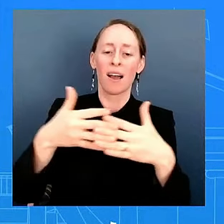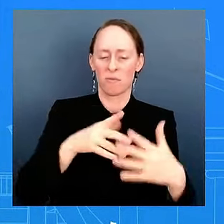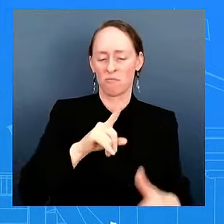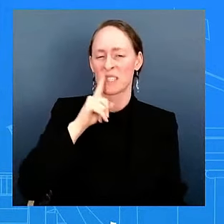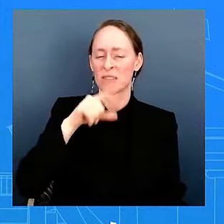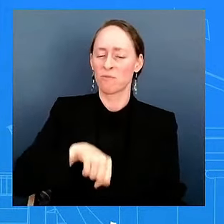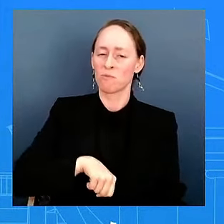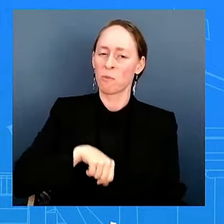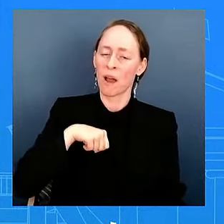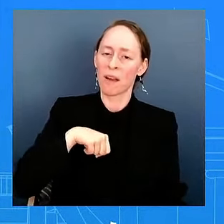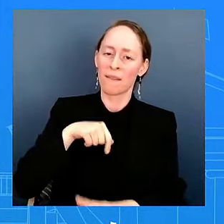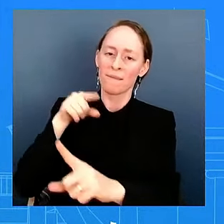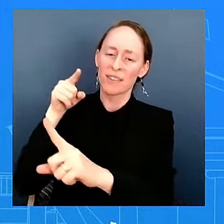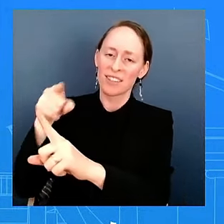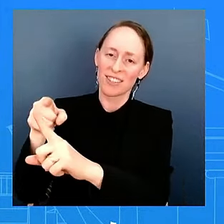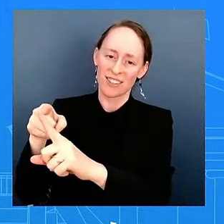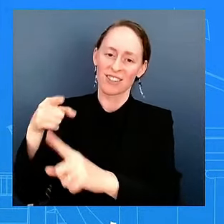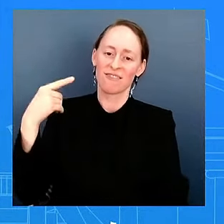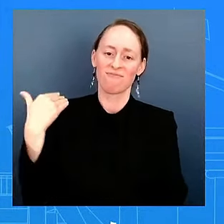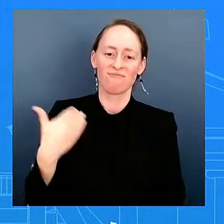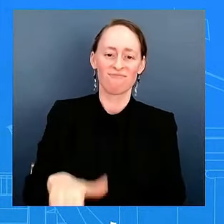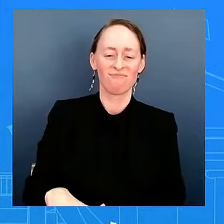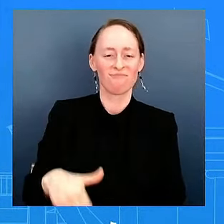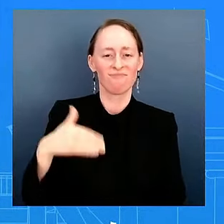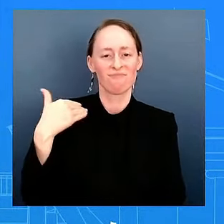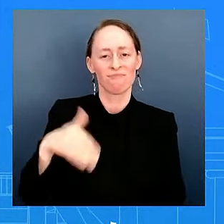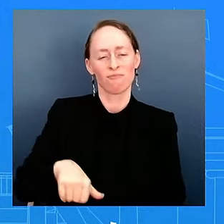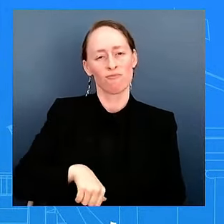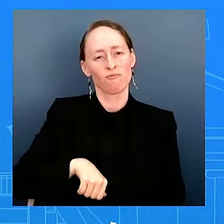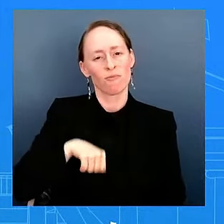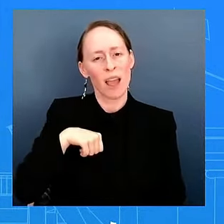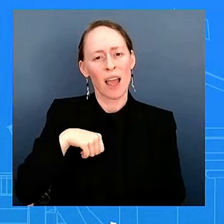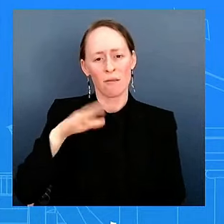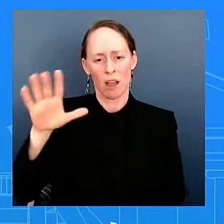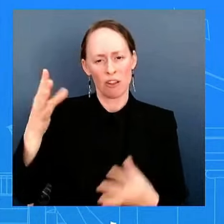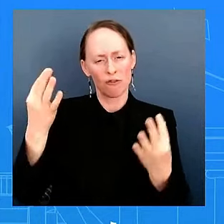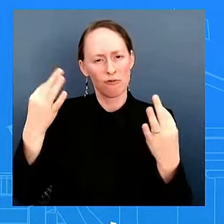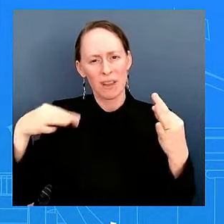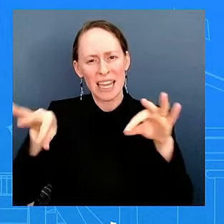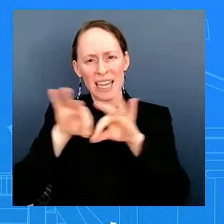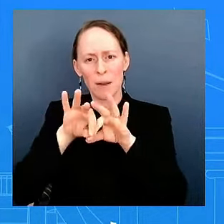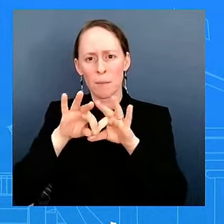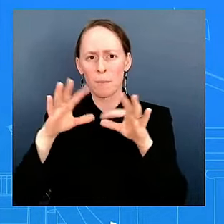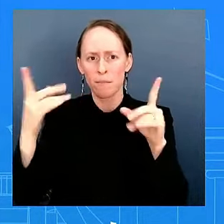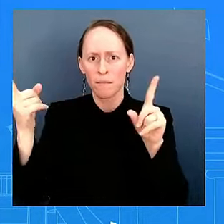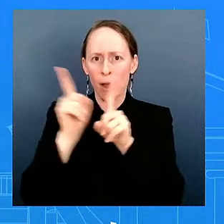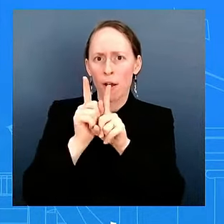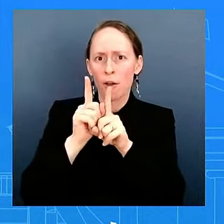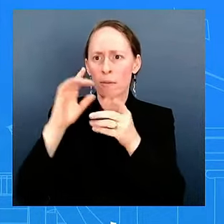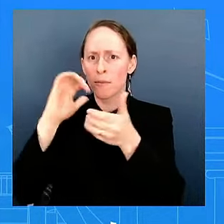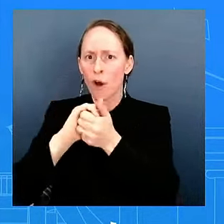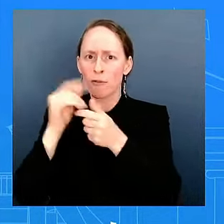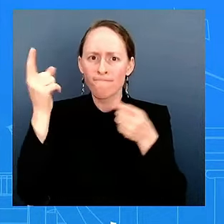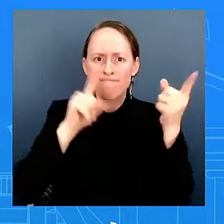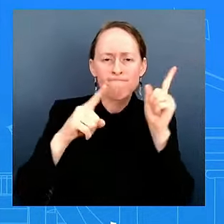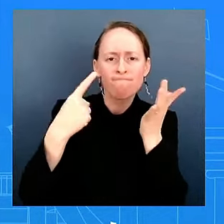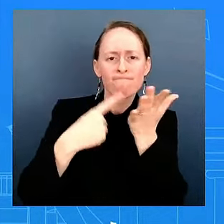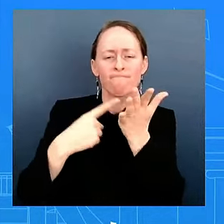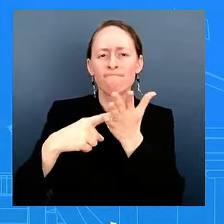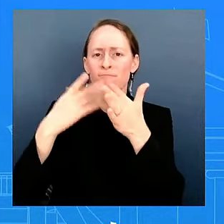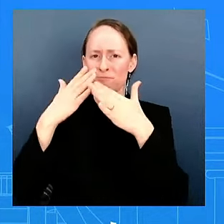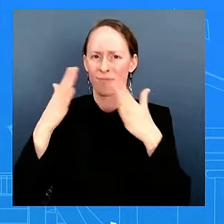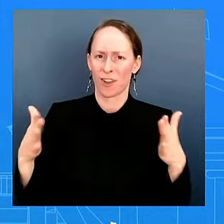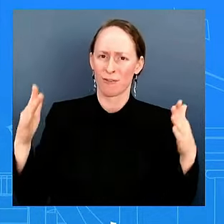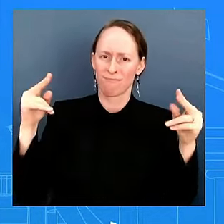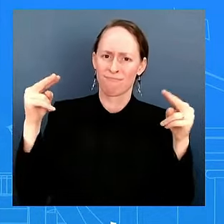to be his critical partner for the last three and a half years and obviously now in this transition period, if